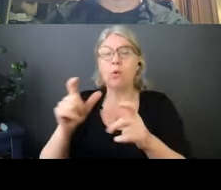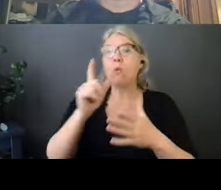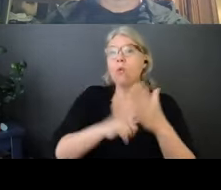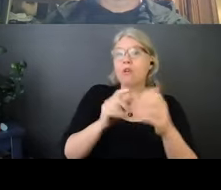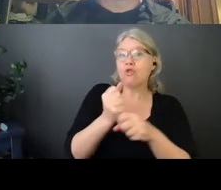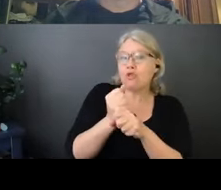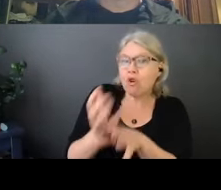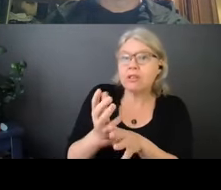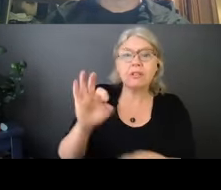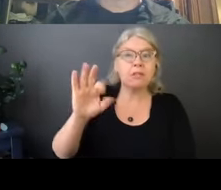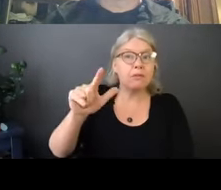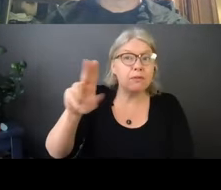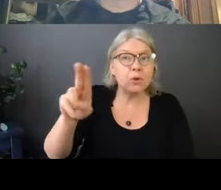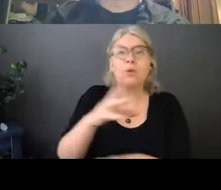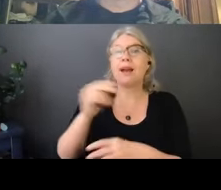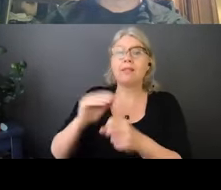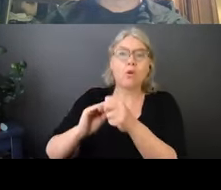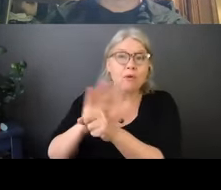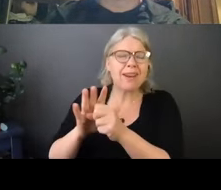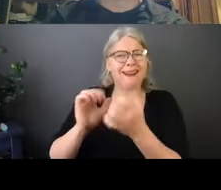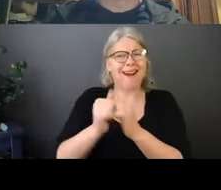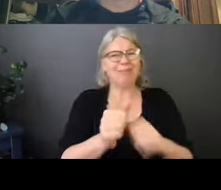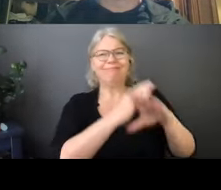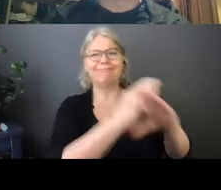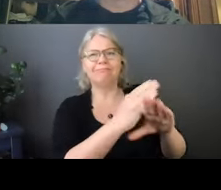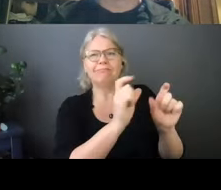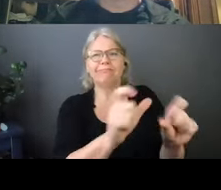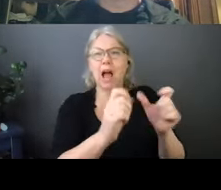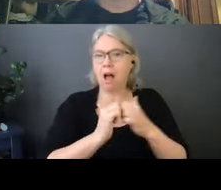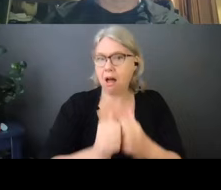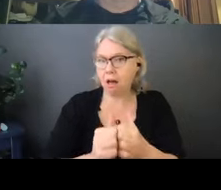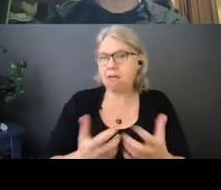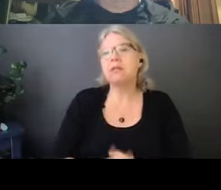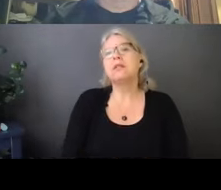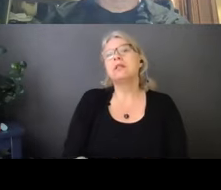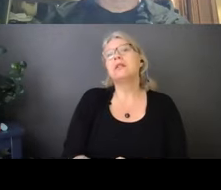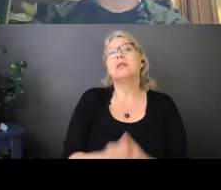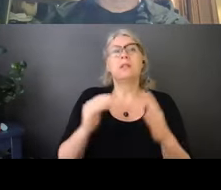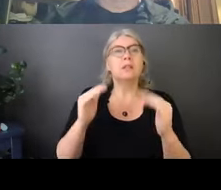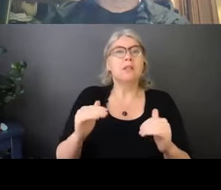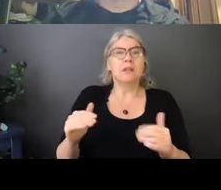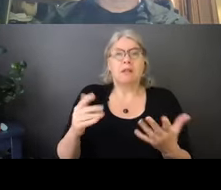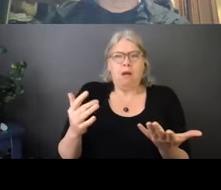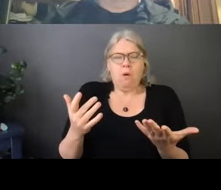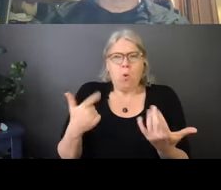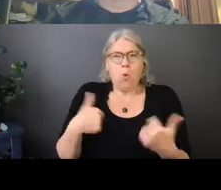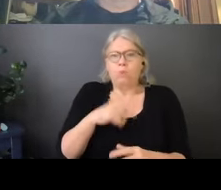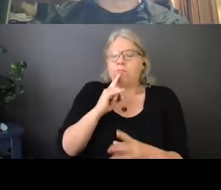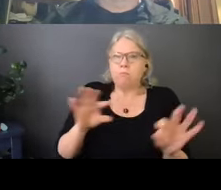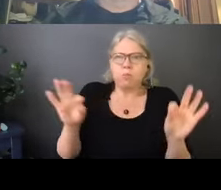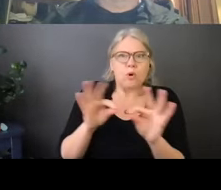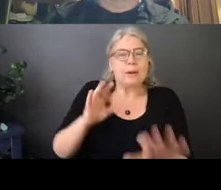the flu and COVID-19, the importance of personal protective equipment,